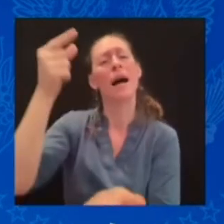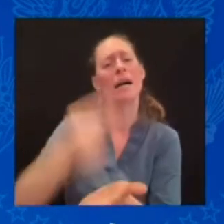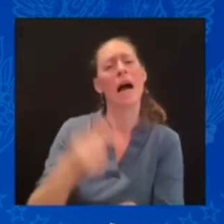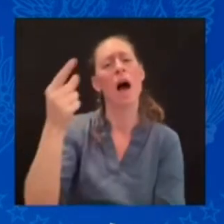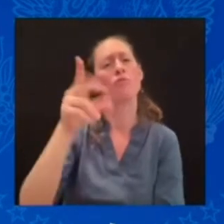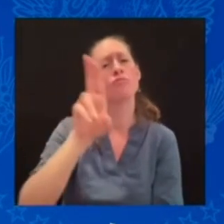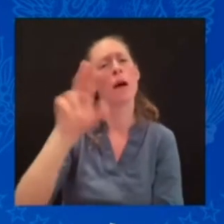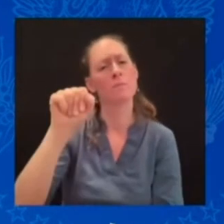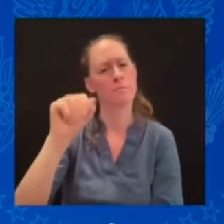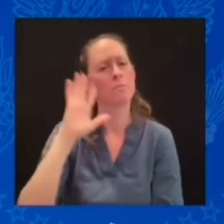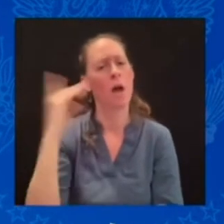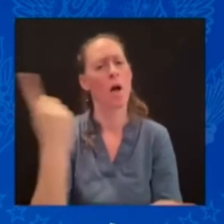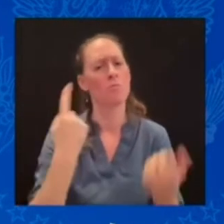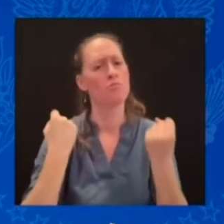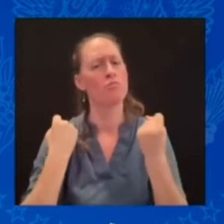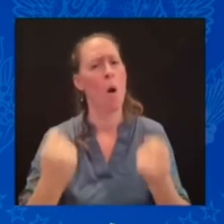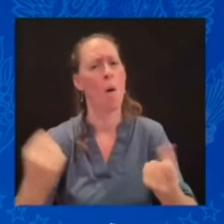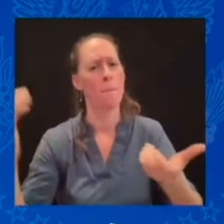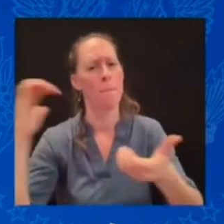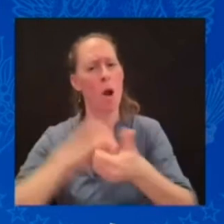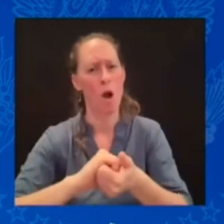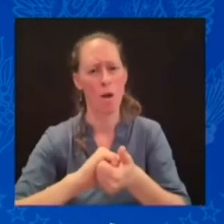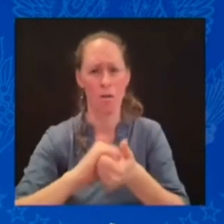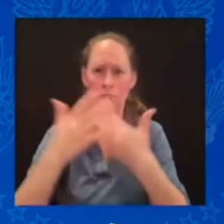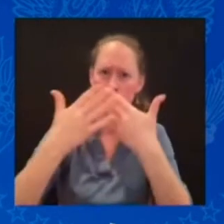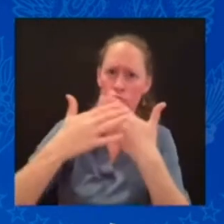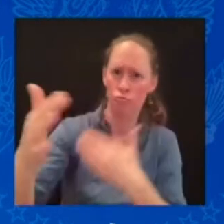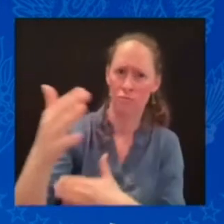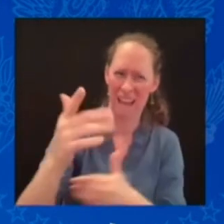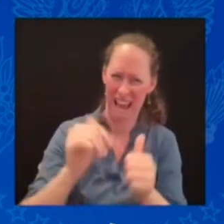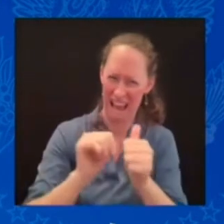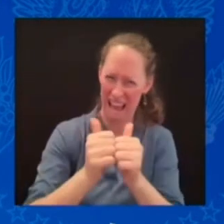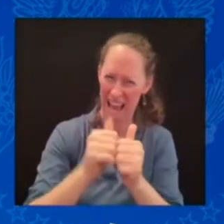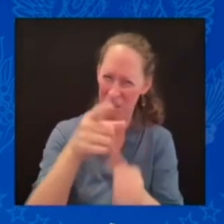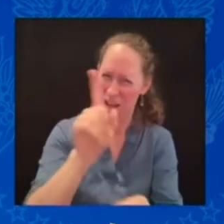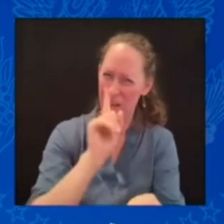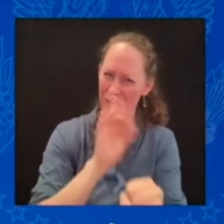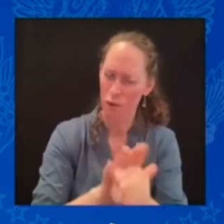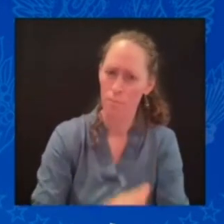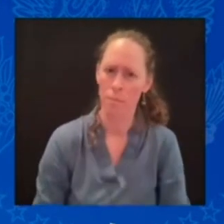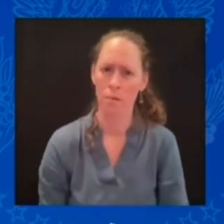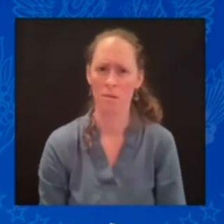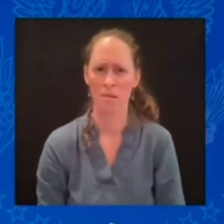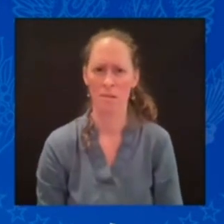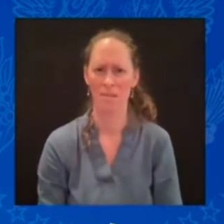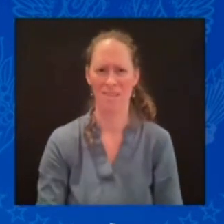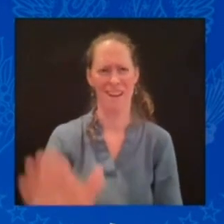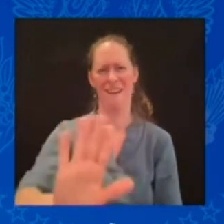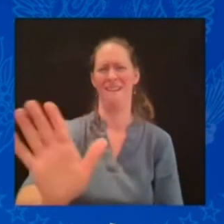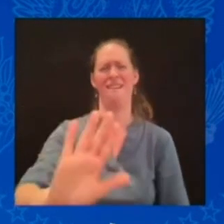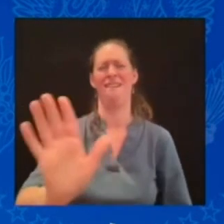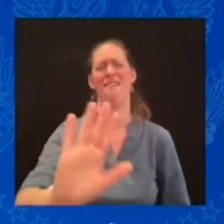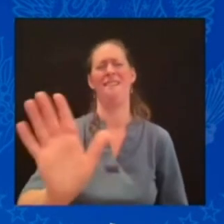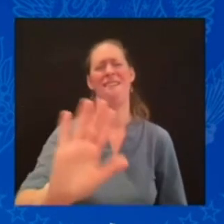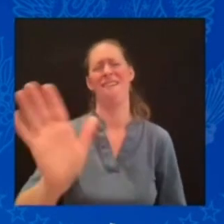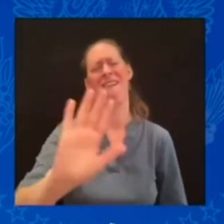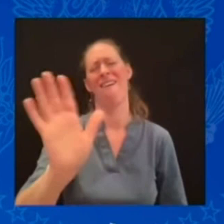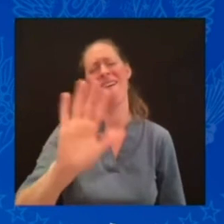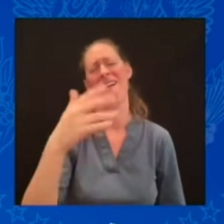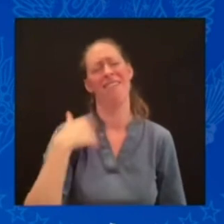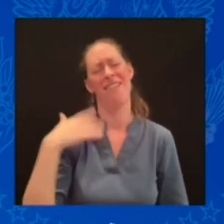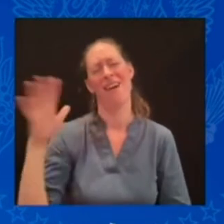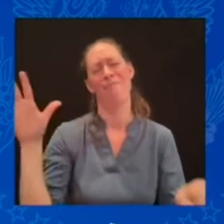it. There is no question. There's overwhelming support from the American people. There's overwhelming support from the members of the Congress,